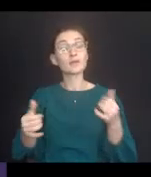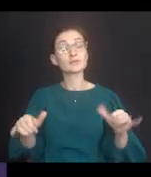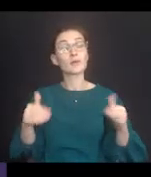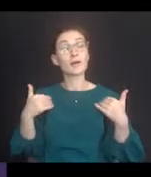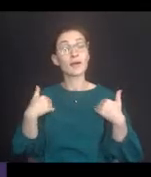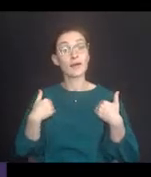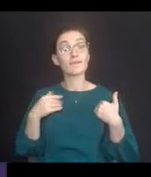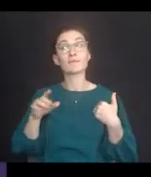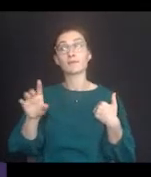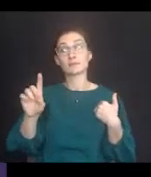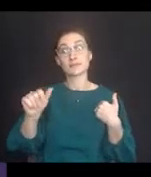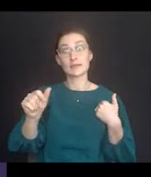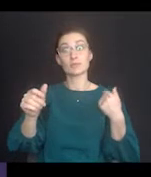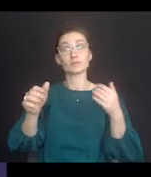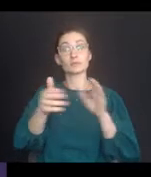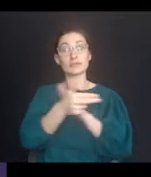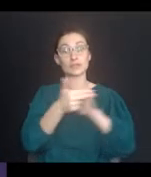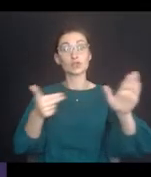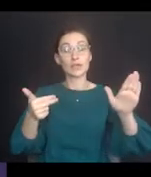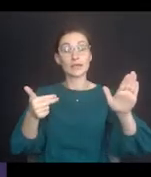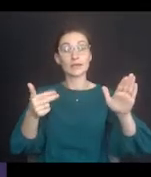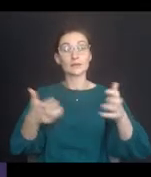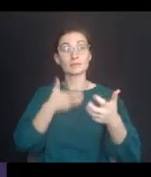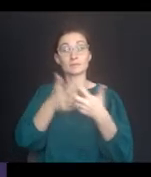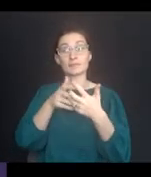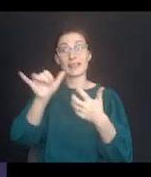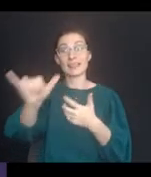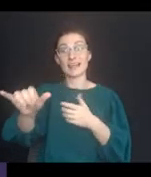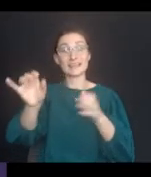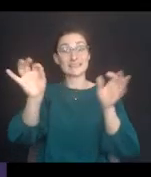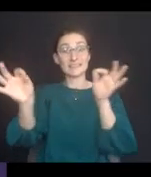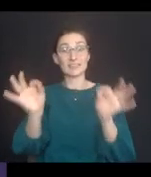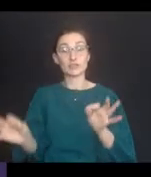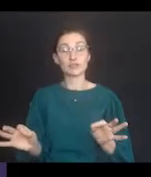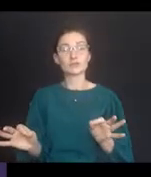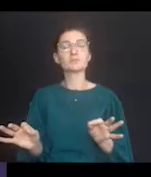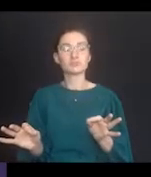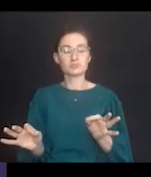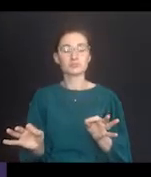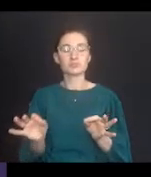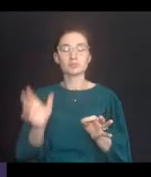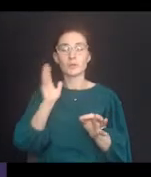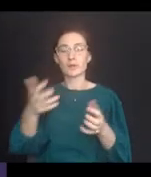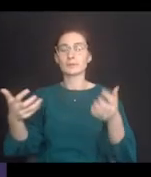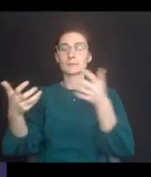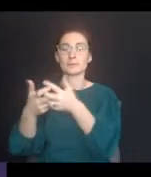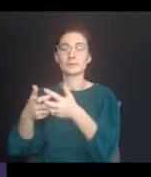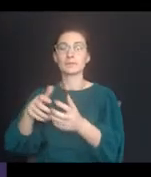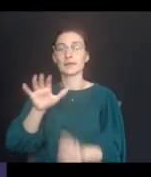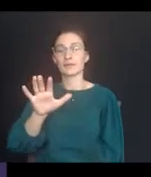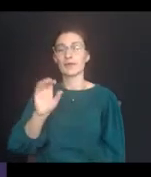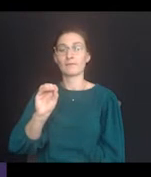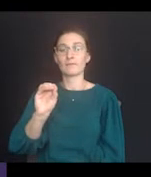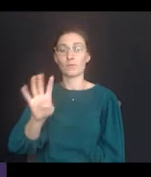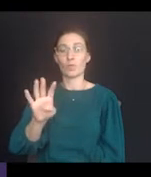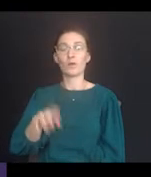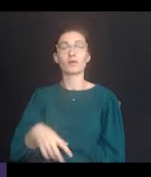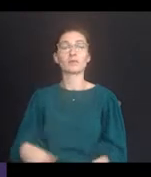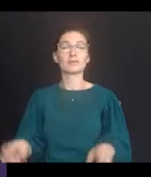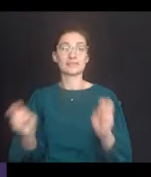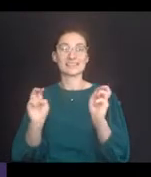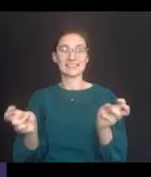but has a disabling condition that meets this definition listed here on the slide, then Section 504 and Title II